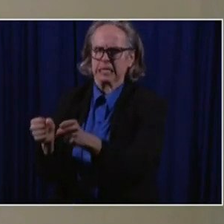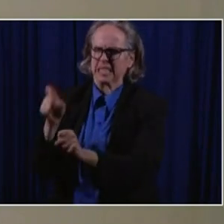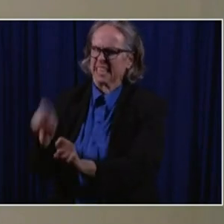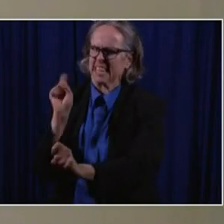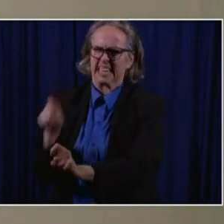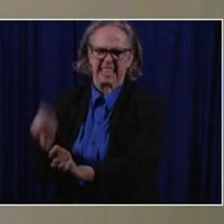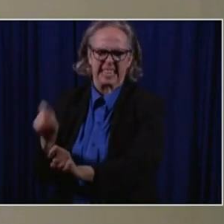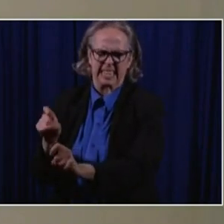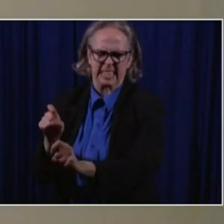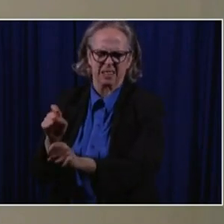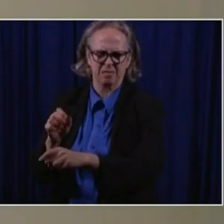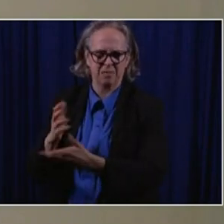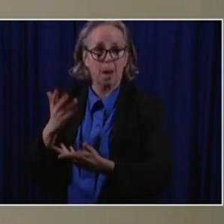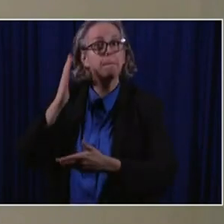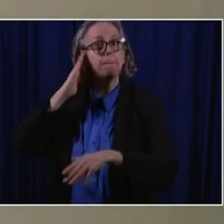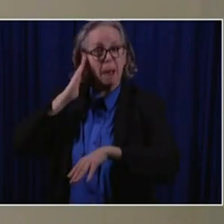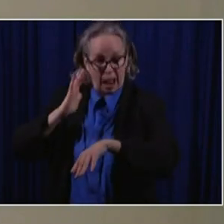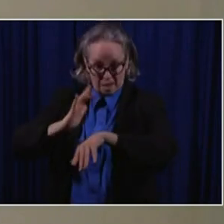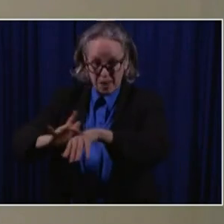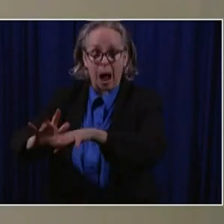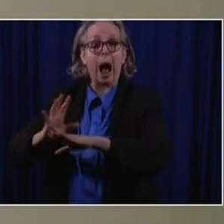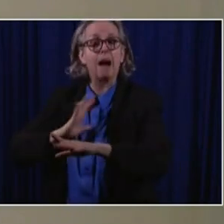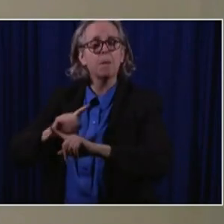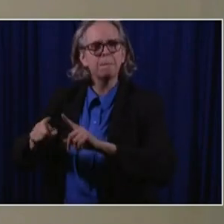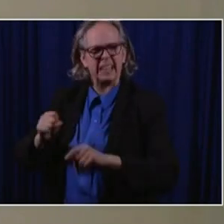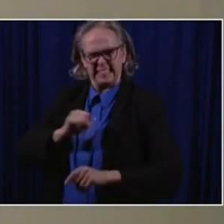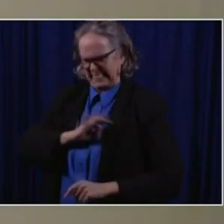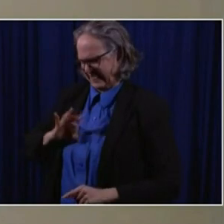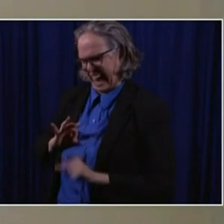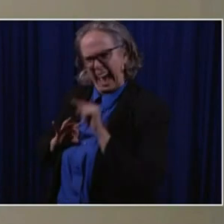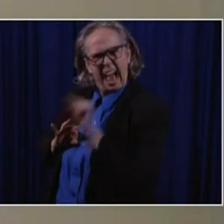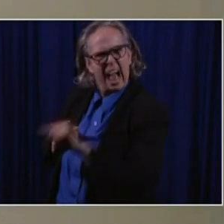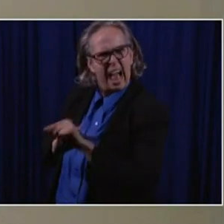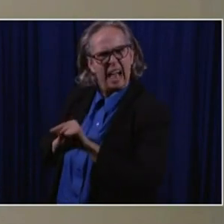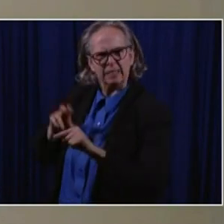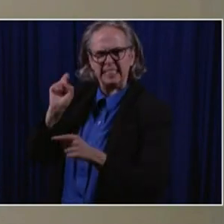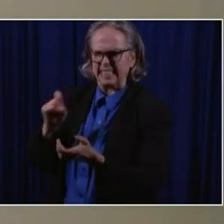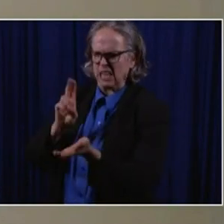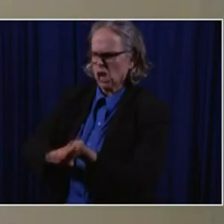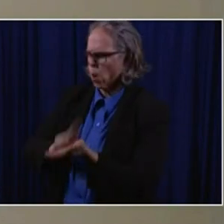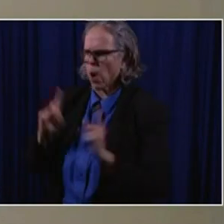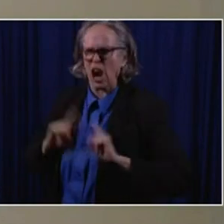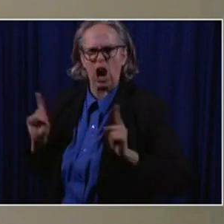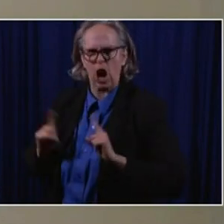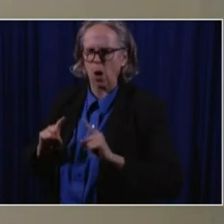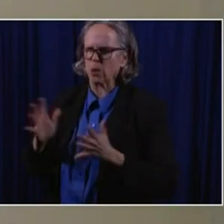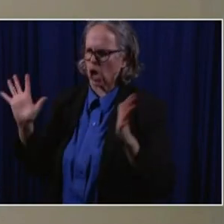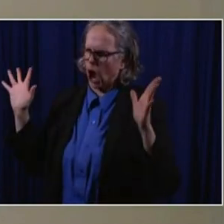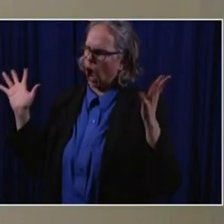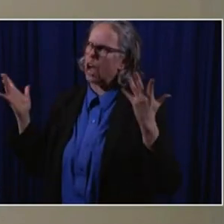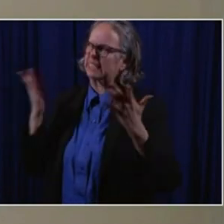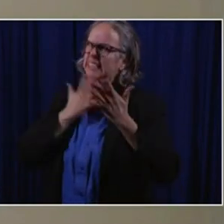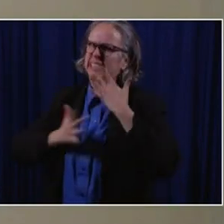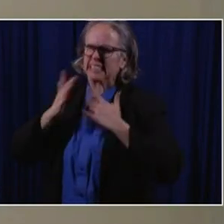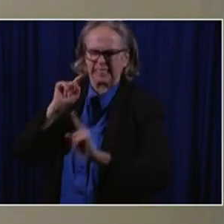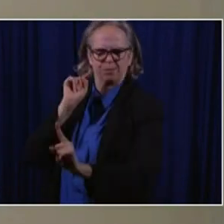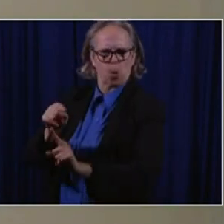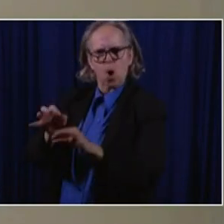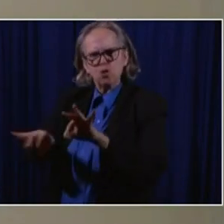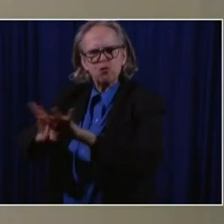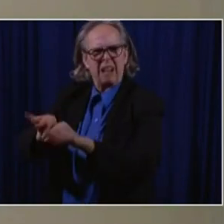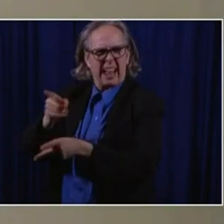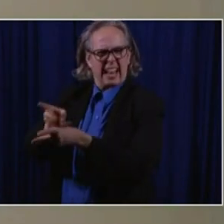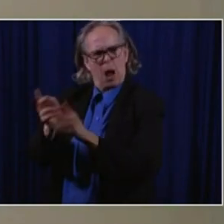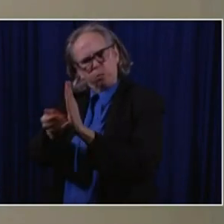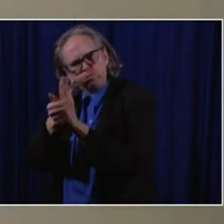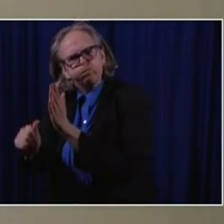is going to be the issue moving forward. And we're always going to be able to manage that in some way, shape or form. Uh, we're going to serve the community.